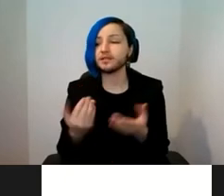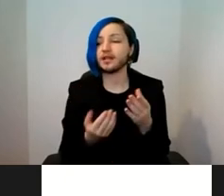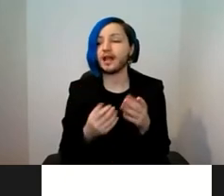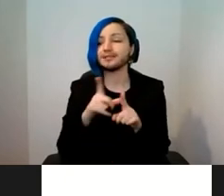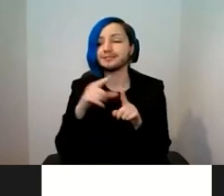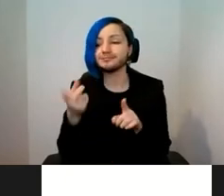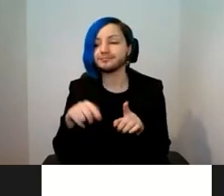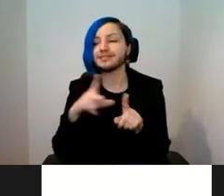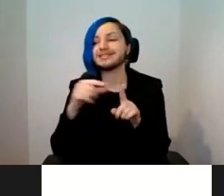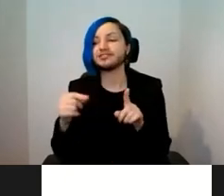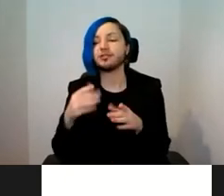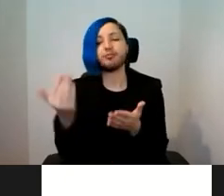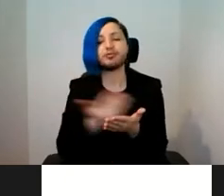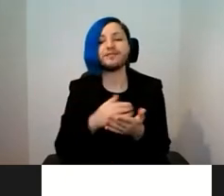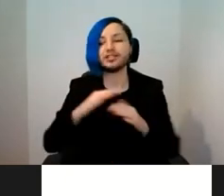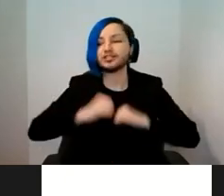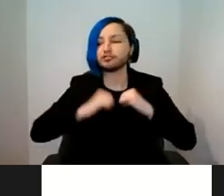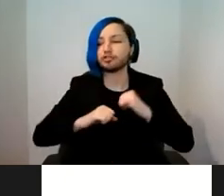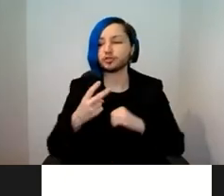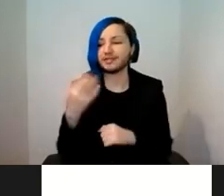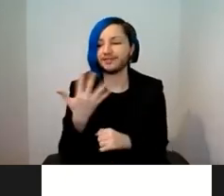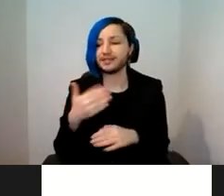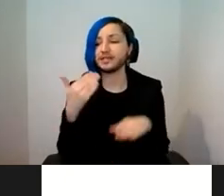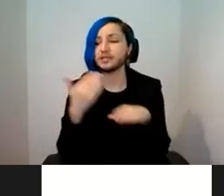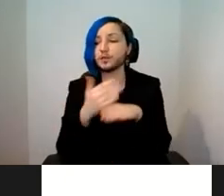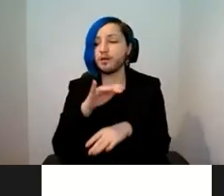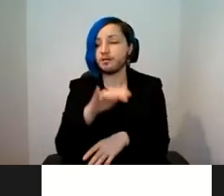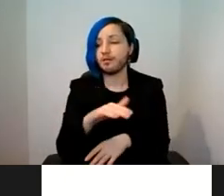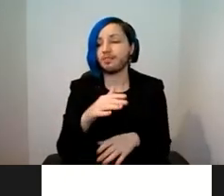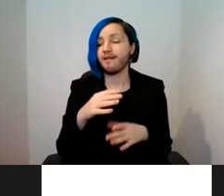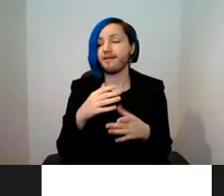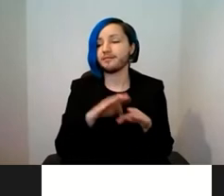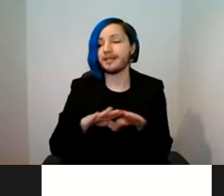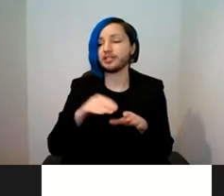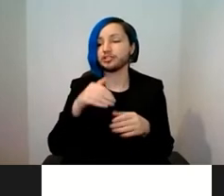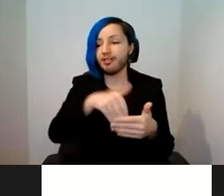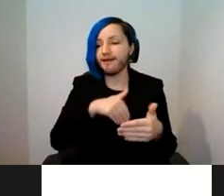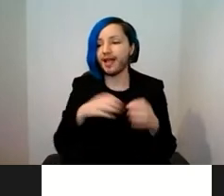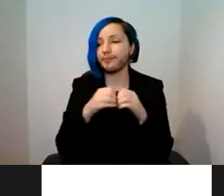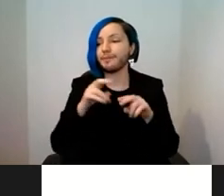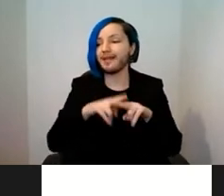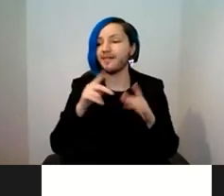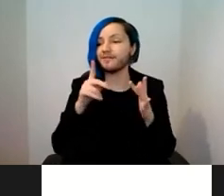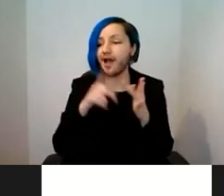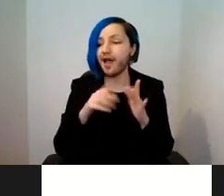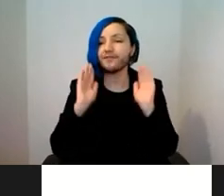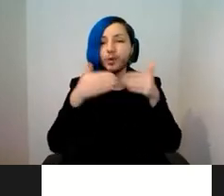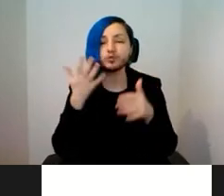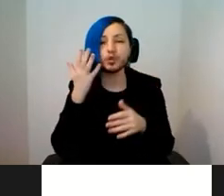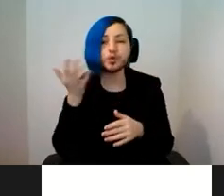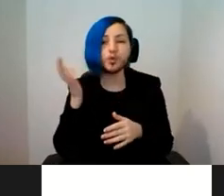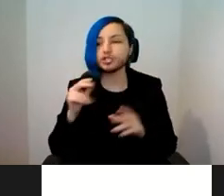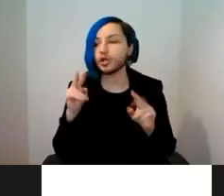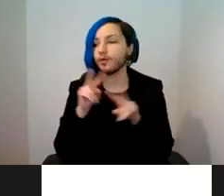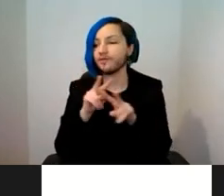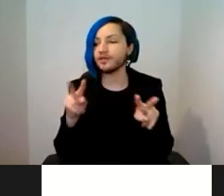His work at the BFI National Archive is focused on the audiovisual domain where his collecting of bondage tool is now